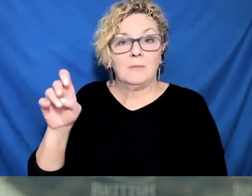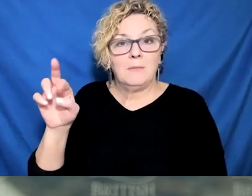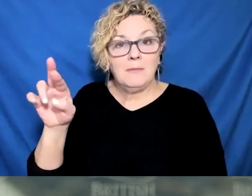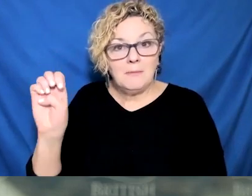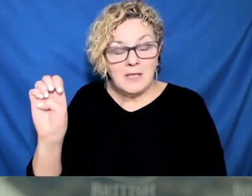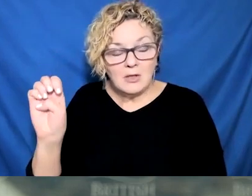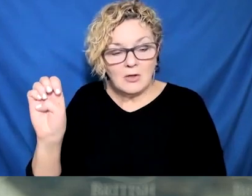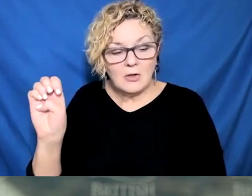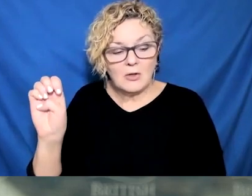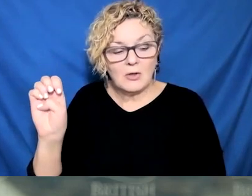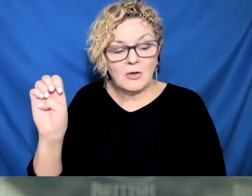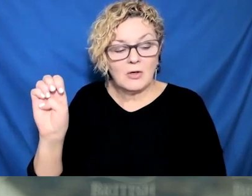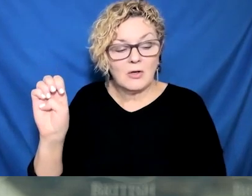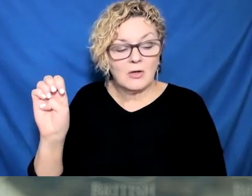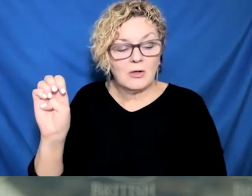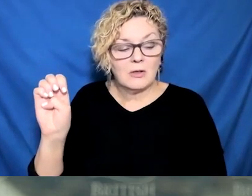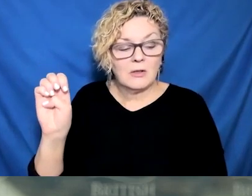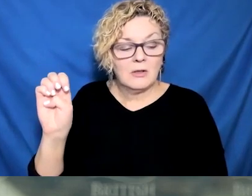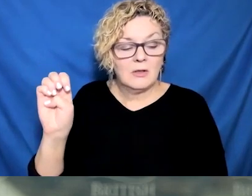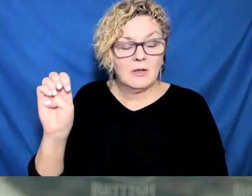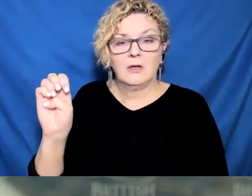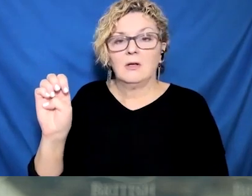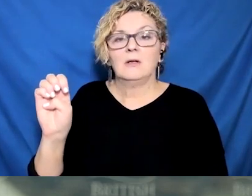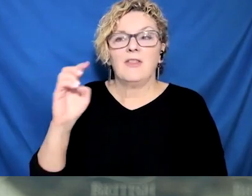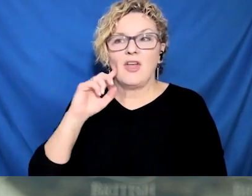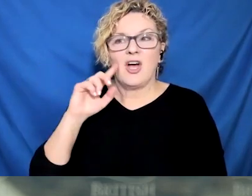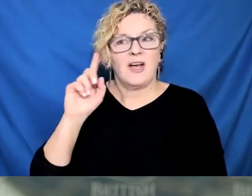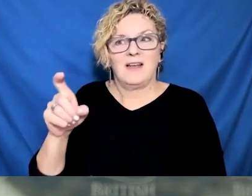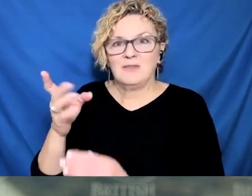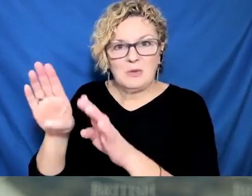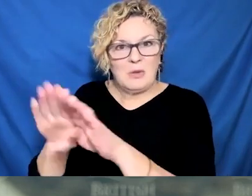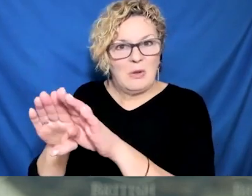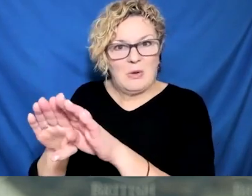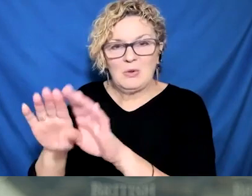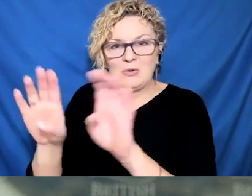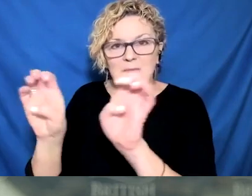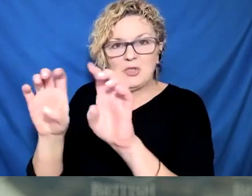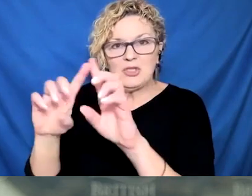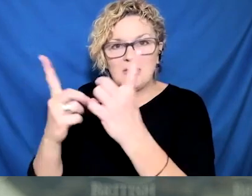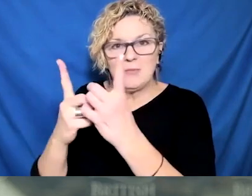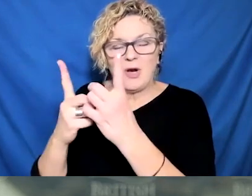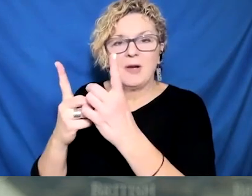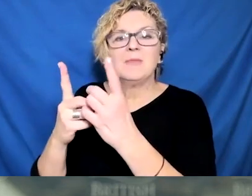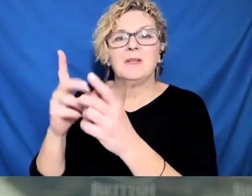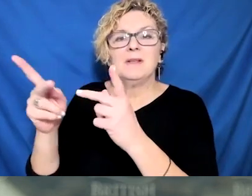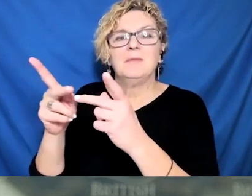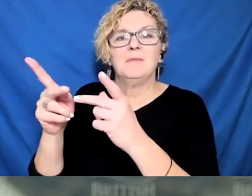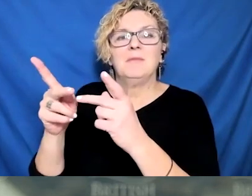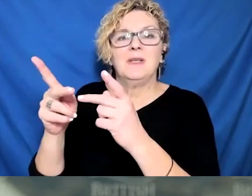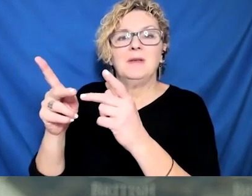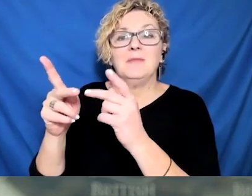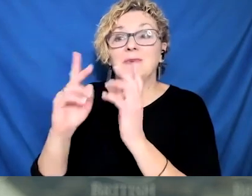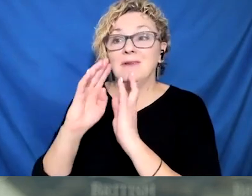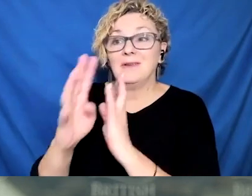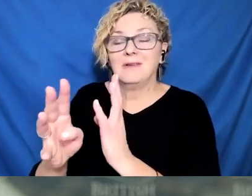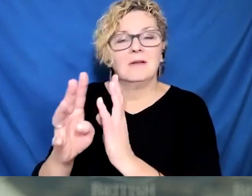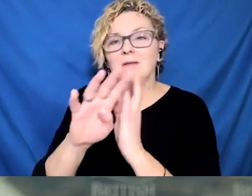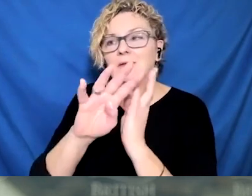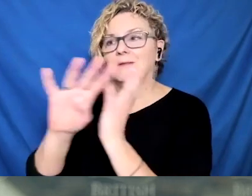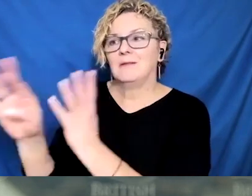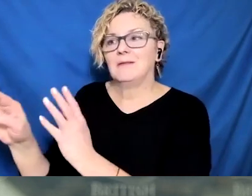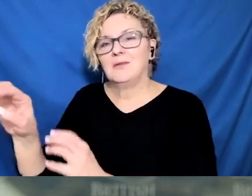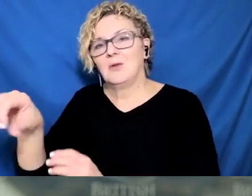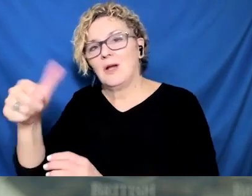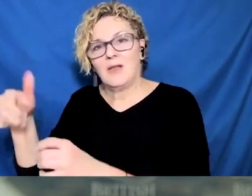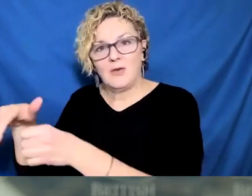intention is to ensure that we bring our staff together to provide the care that's necessary. And it's our hope to reopen